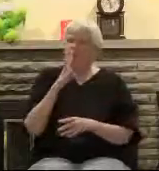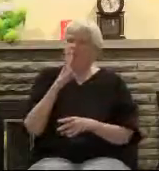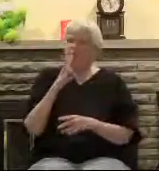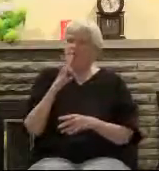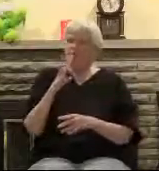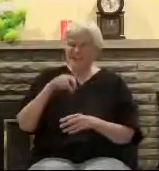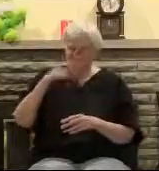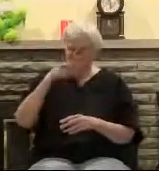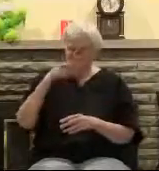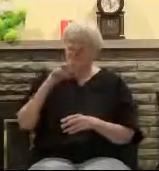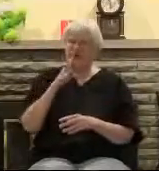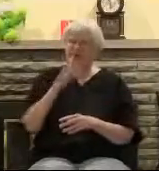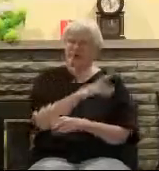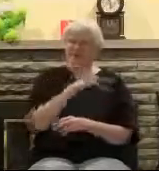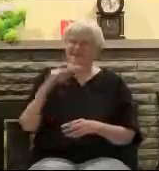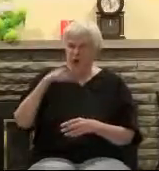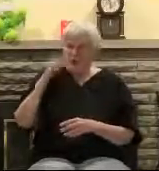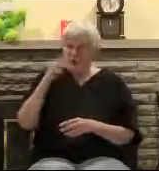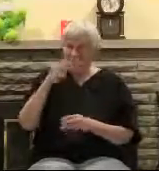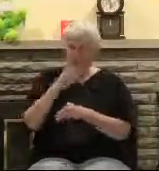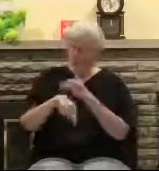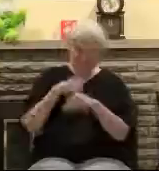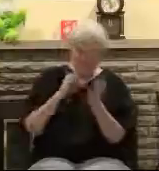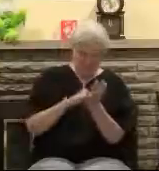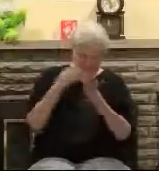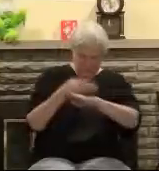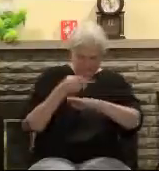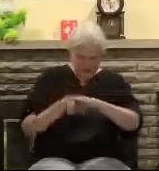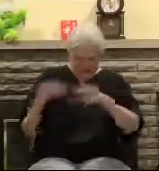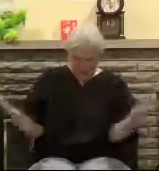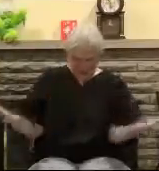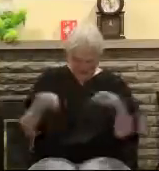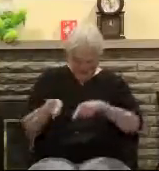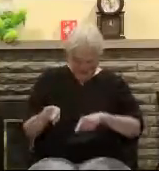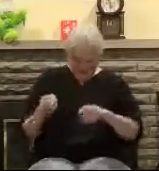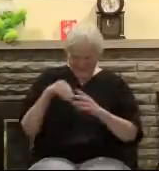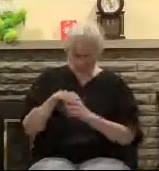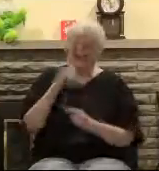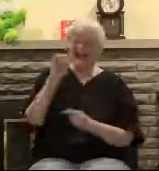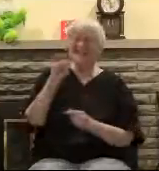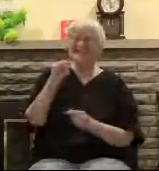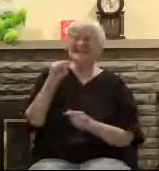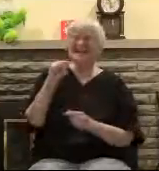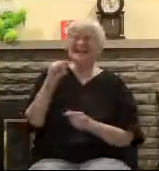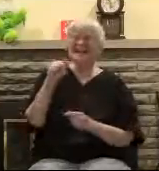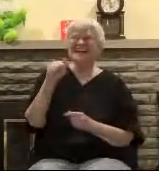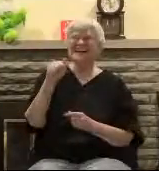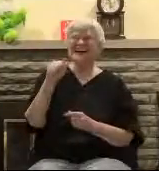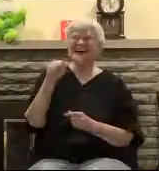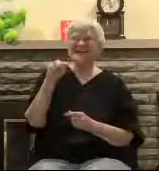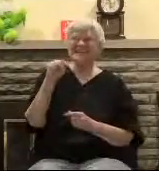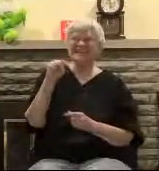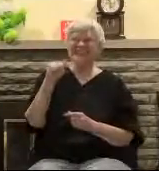Then about 500 years later, Isaiah, he prophesies in Isaiah 53